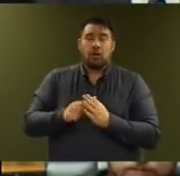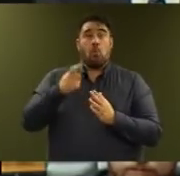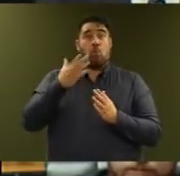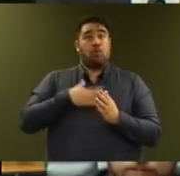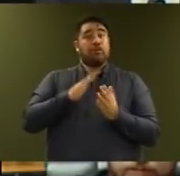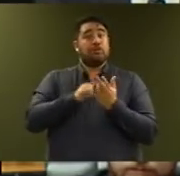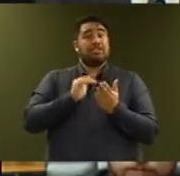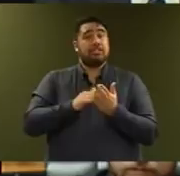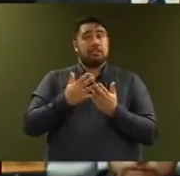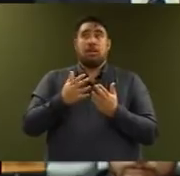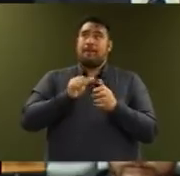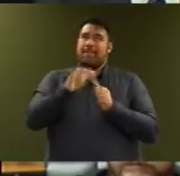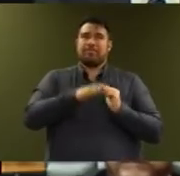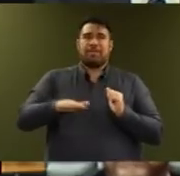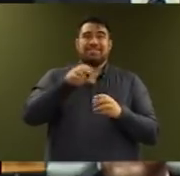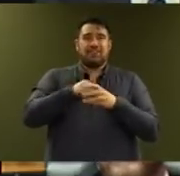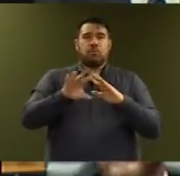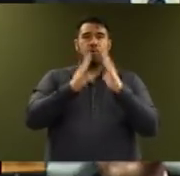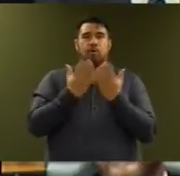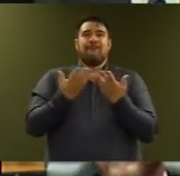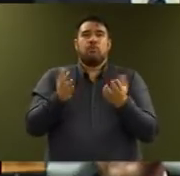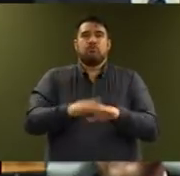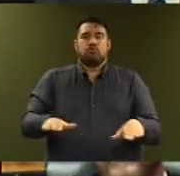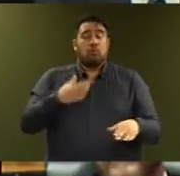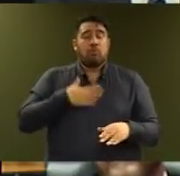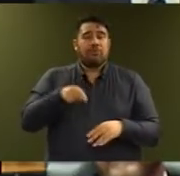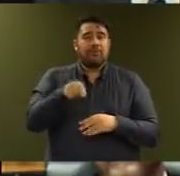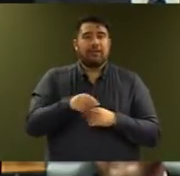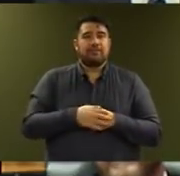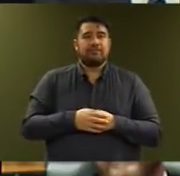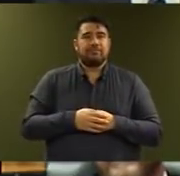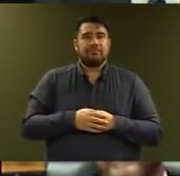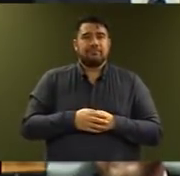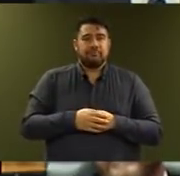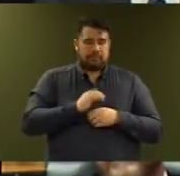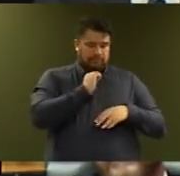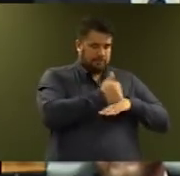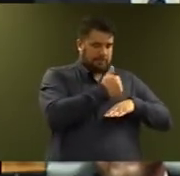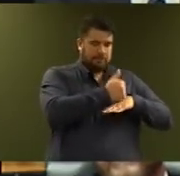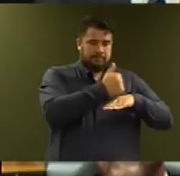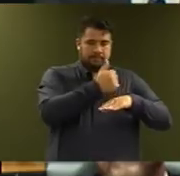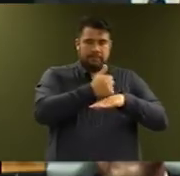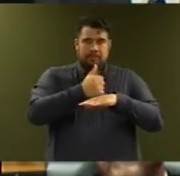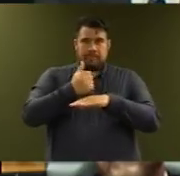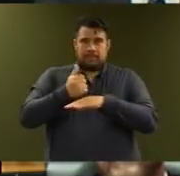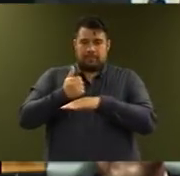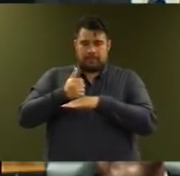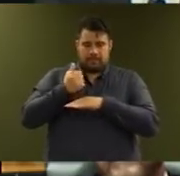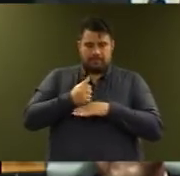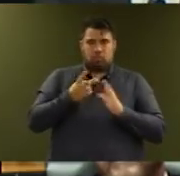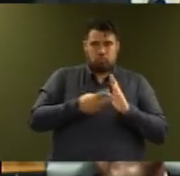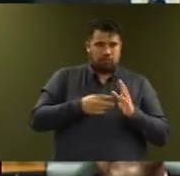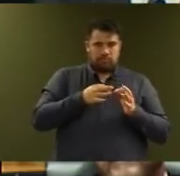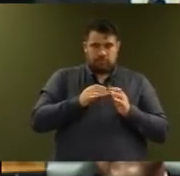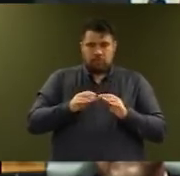to be a child. The initiatives we have already put in place will lift tens of thousands of children out of poverty. But we